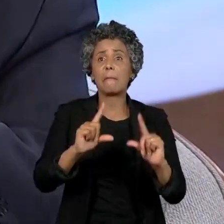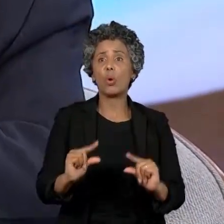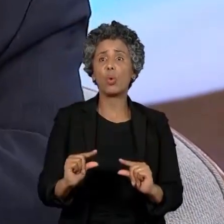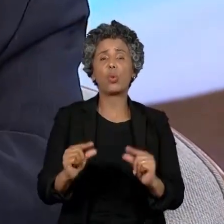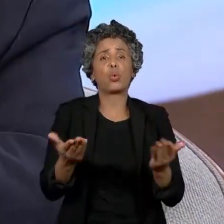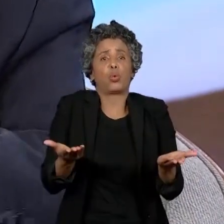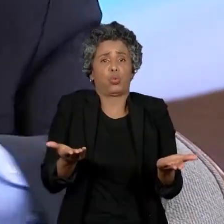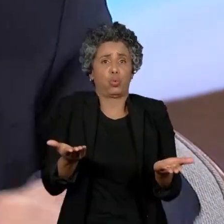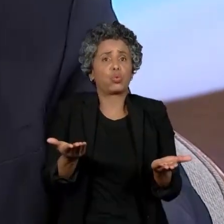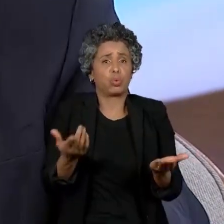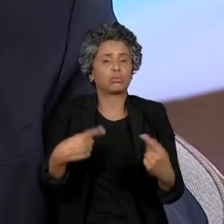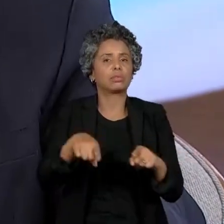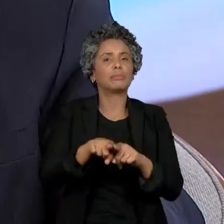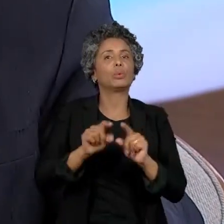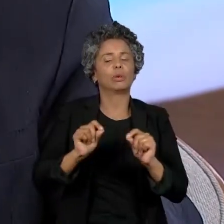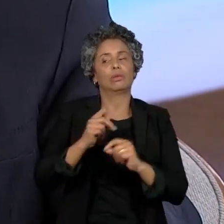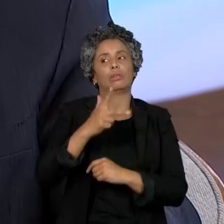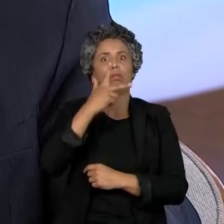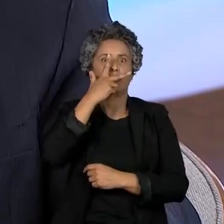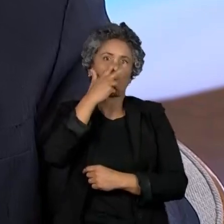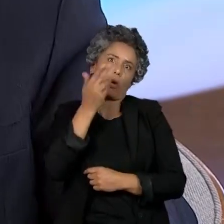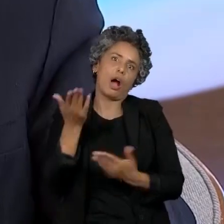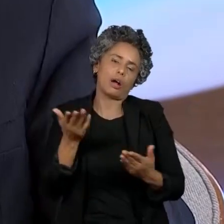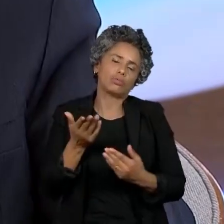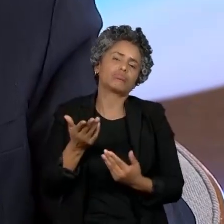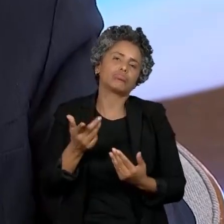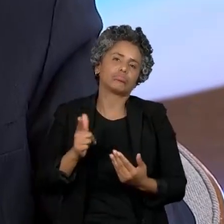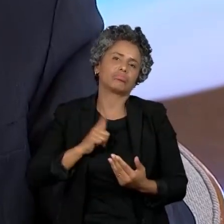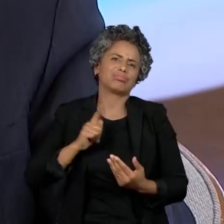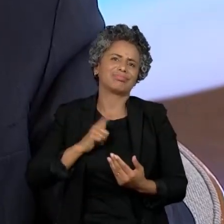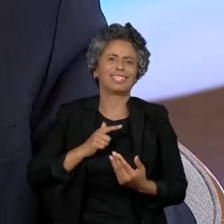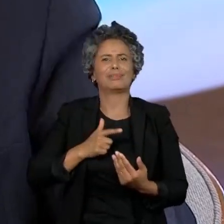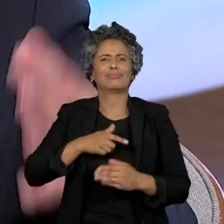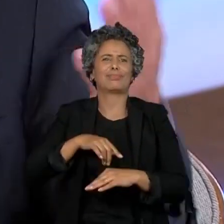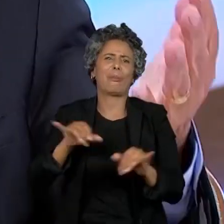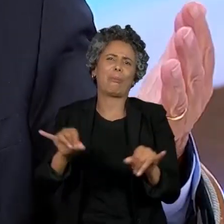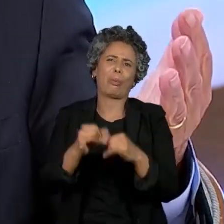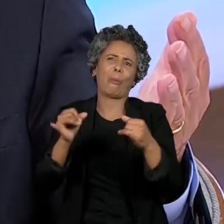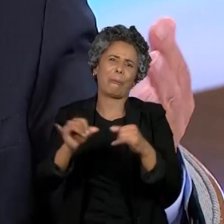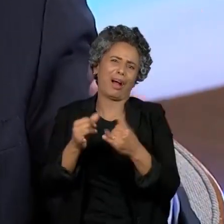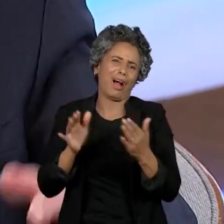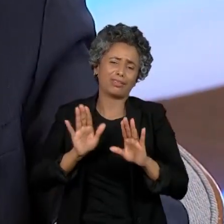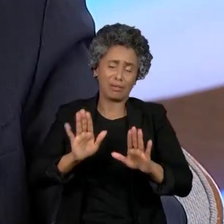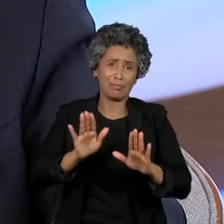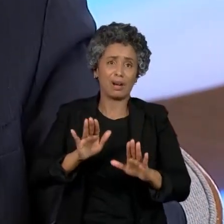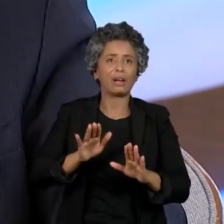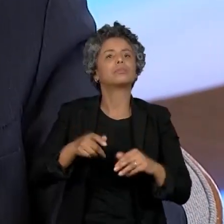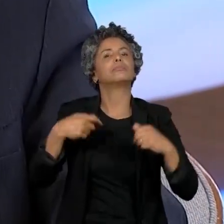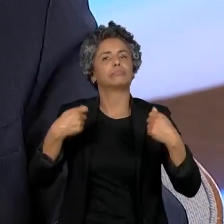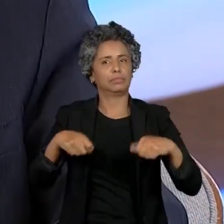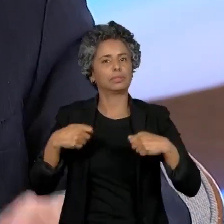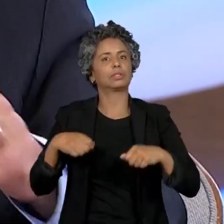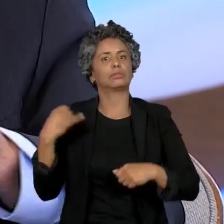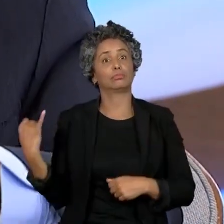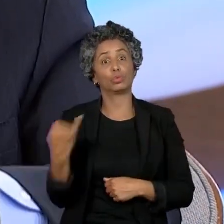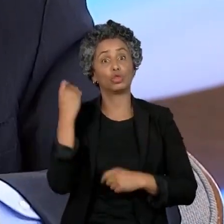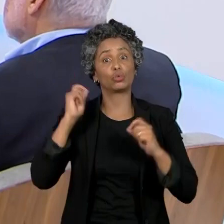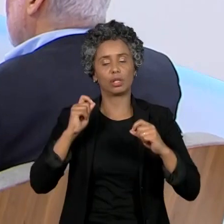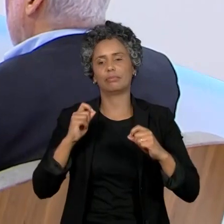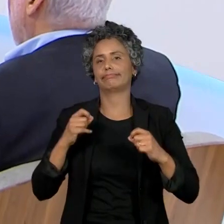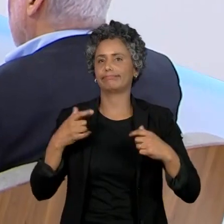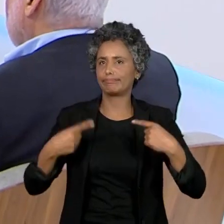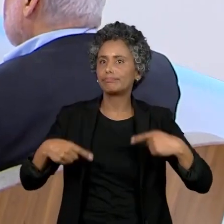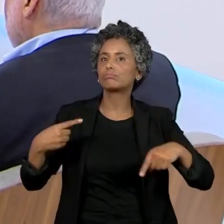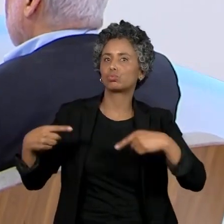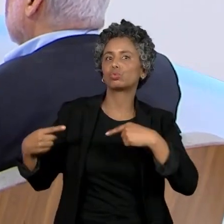too much emphasis has been placed on it. But symbolically, it has a political importance. The U